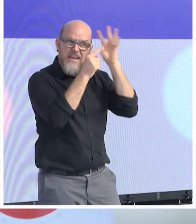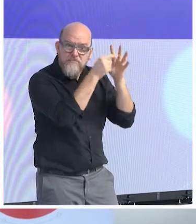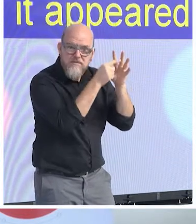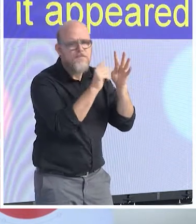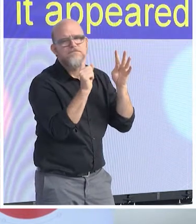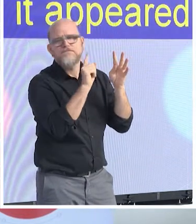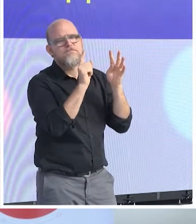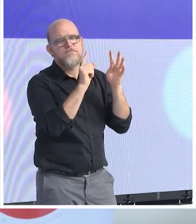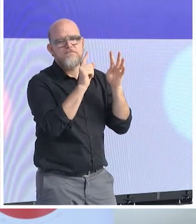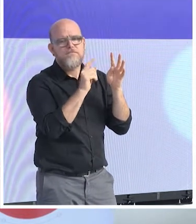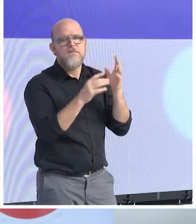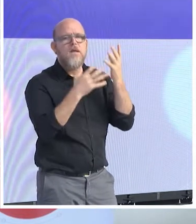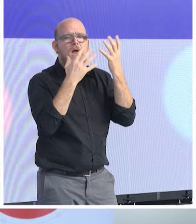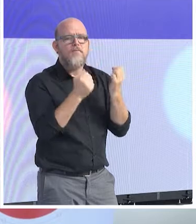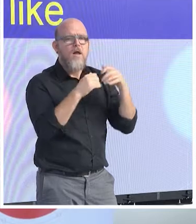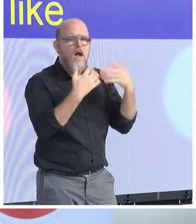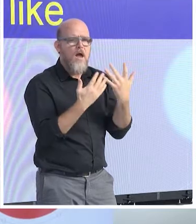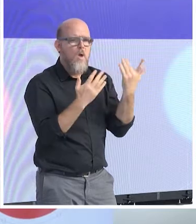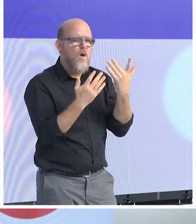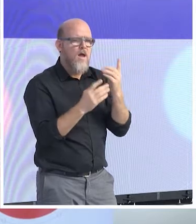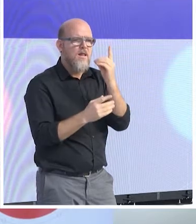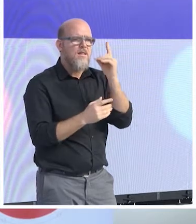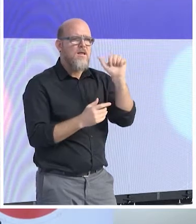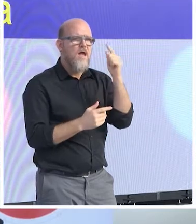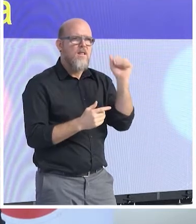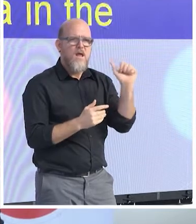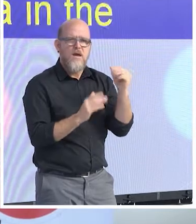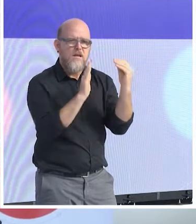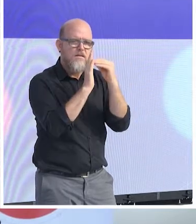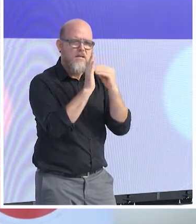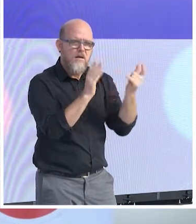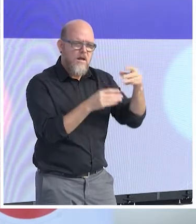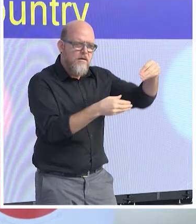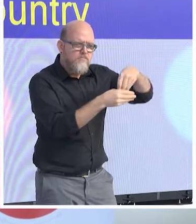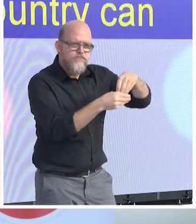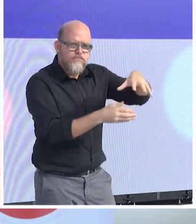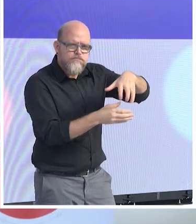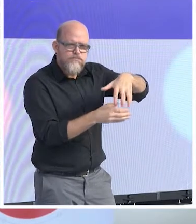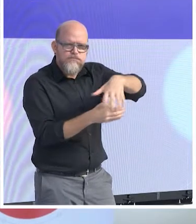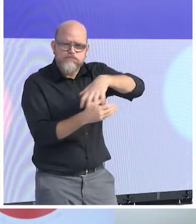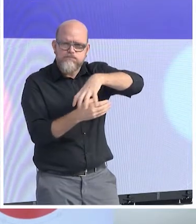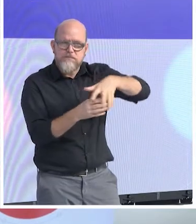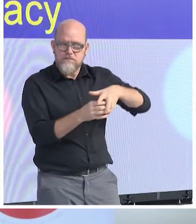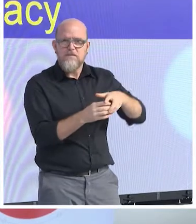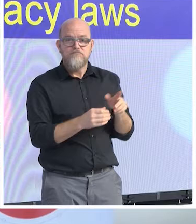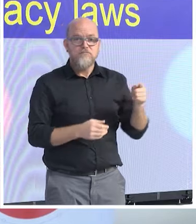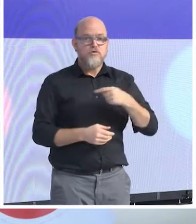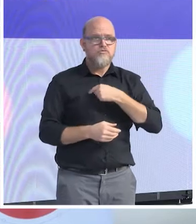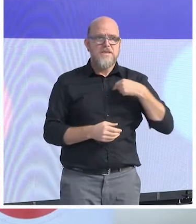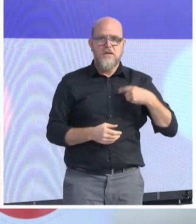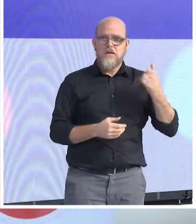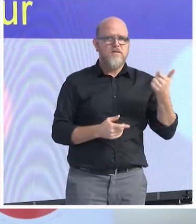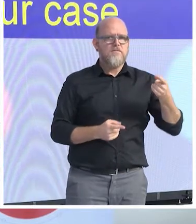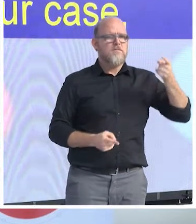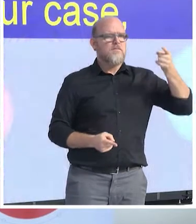countries like China can collect data in the way no democratic country can do because of the privacy laws, but also because in our case it's much more the private